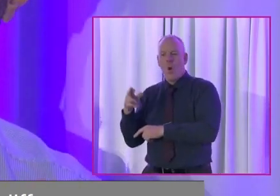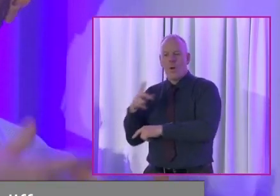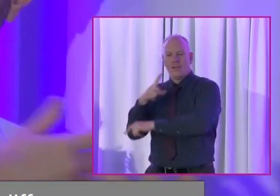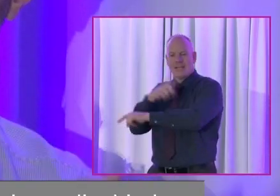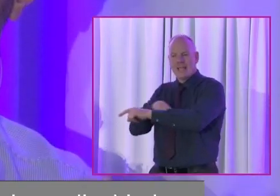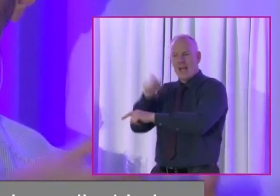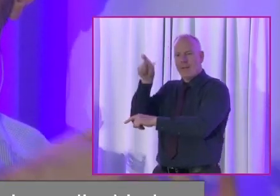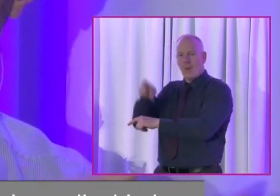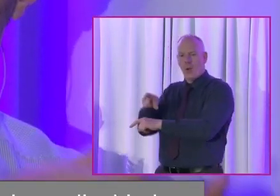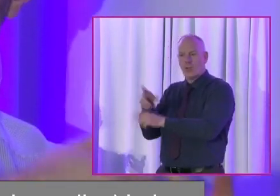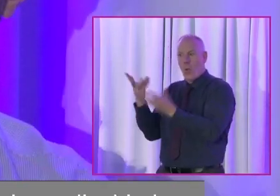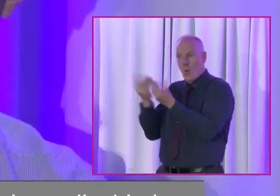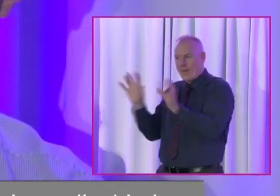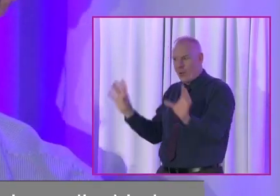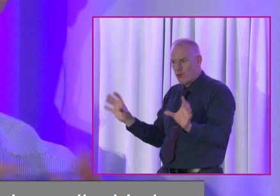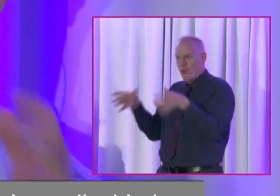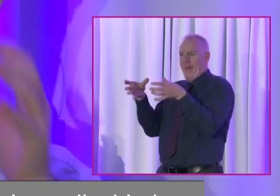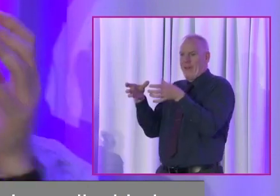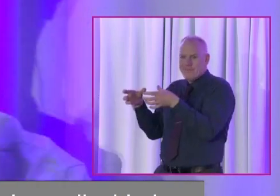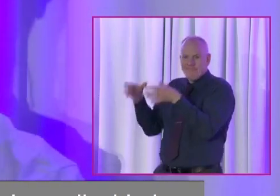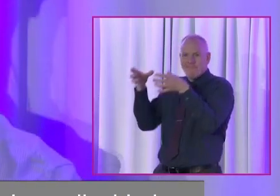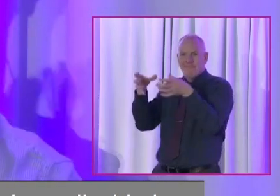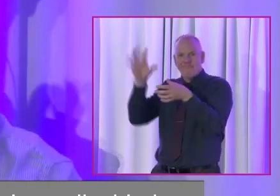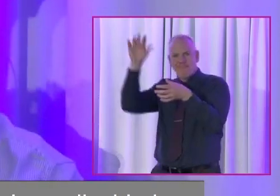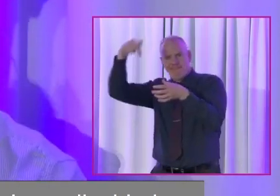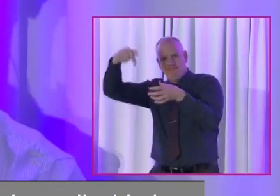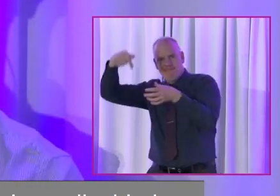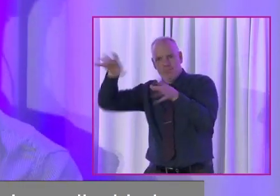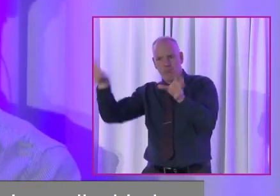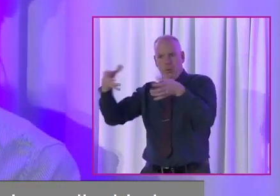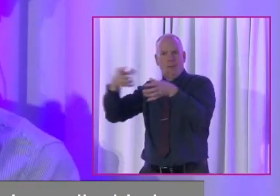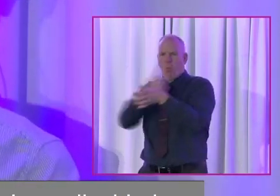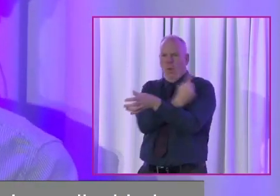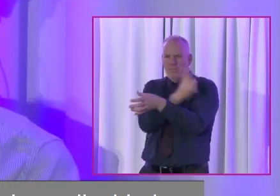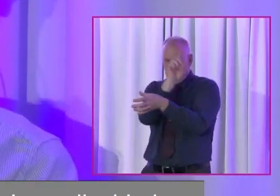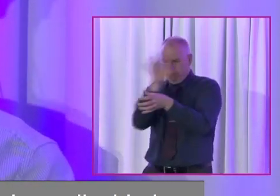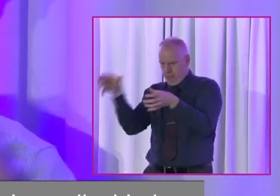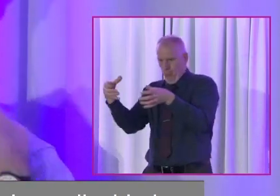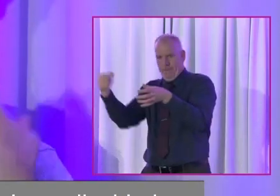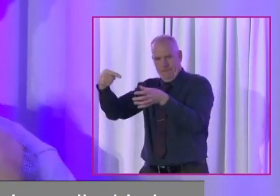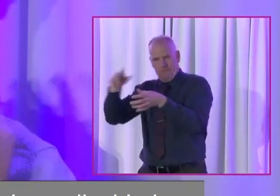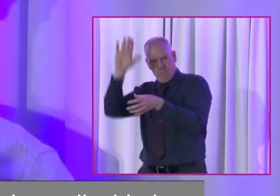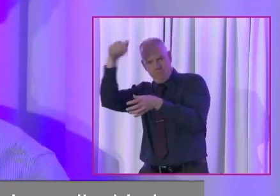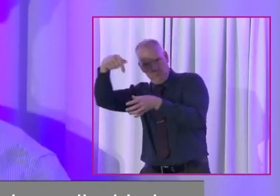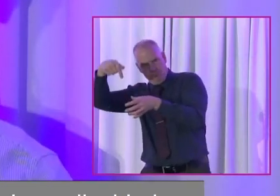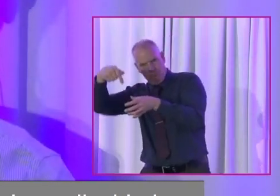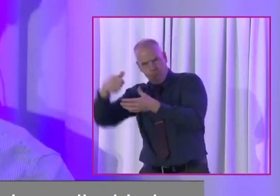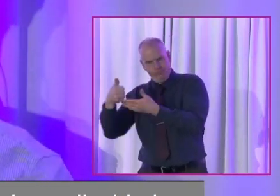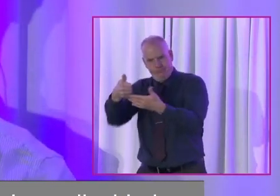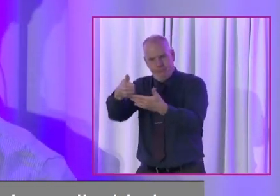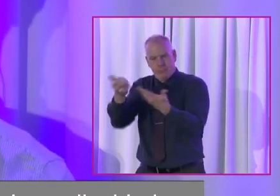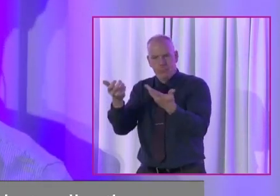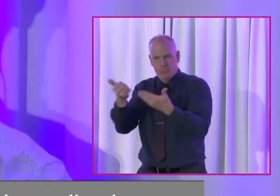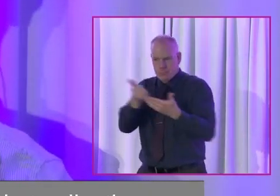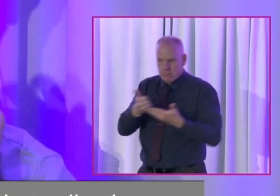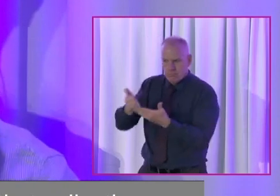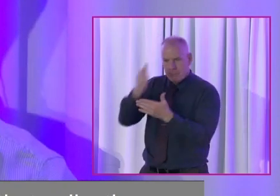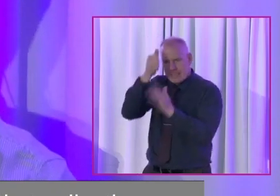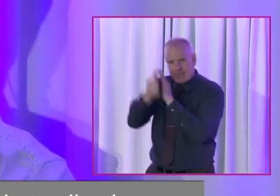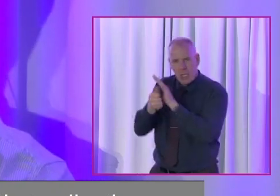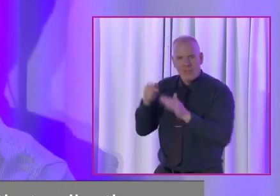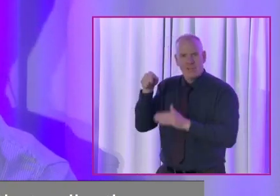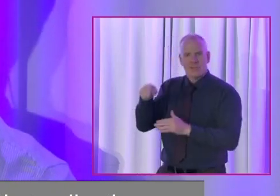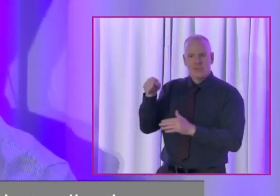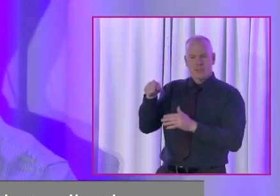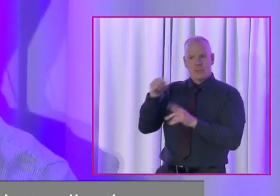collective representation voice going forward. Because then it becomes, you, you have the weight of that on your shoulders. You have that weight of experience, of the weight of